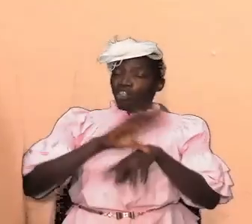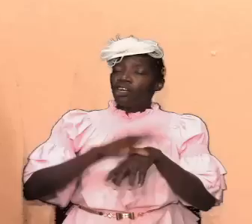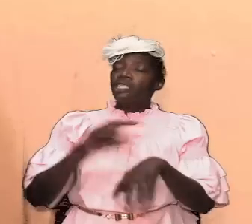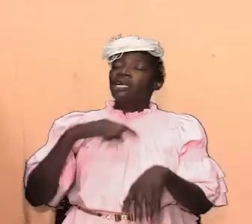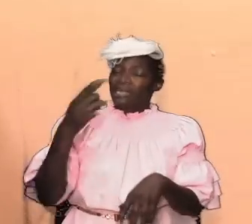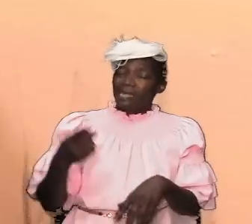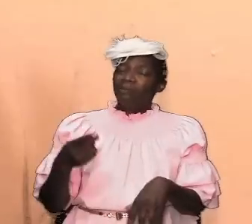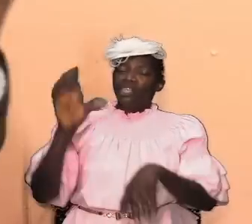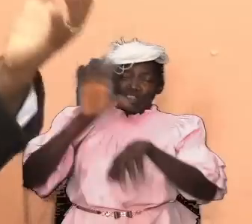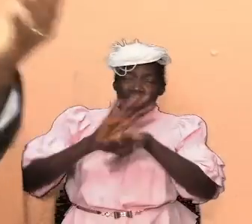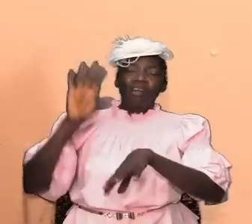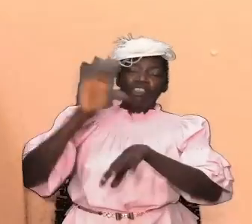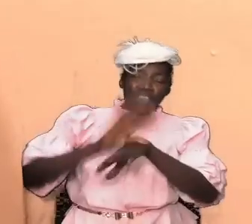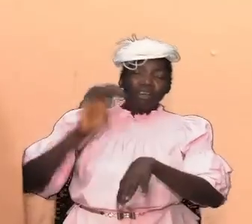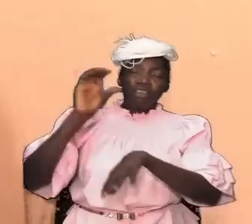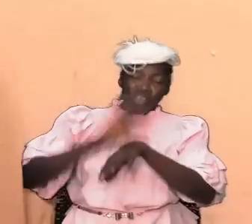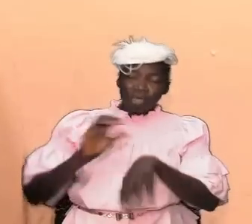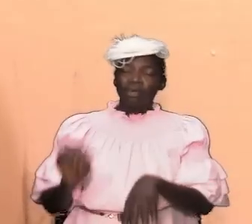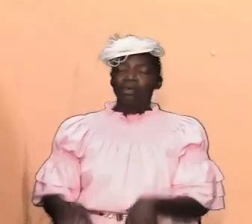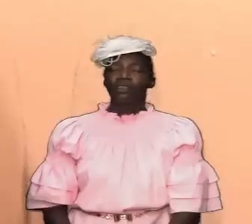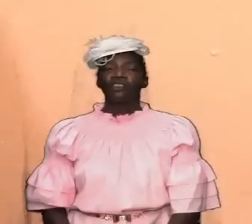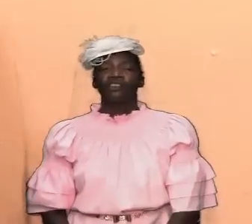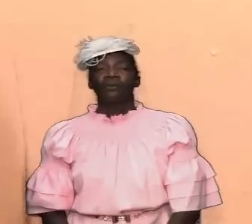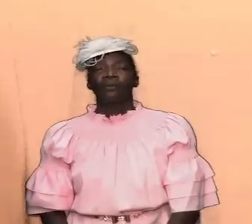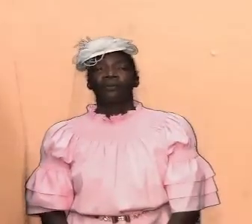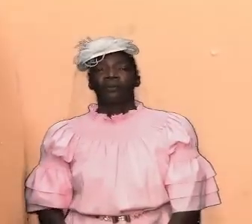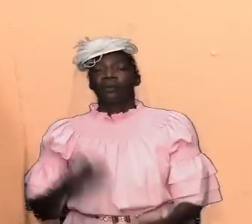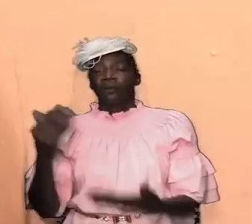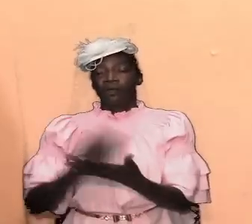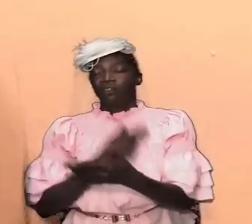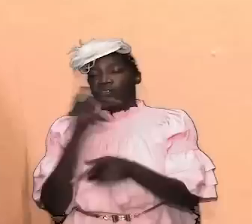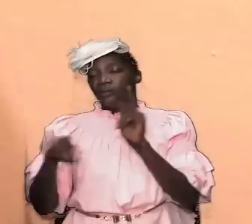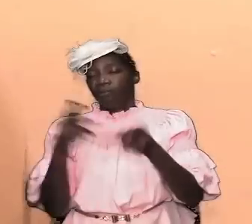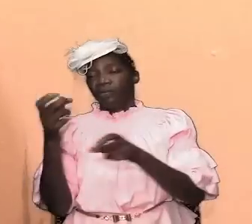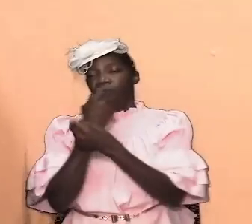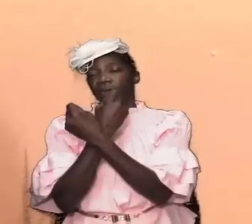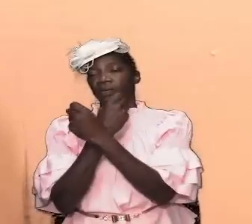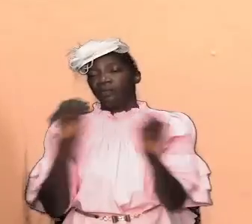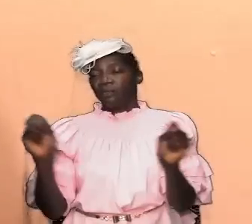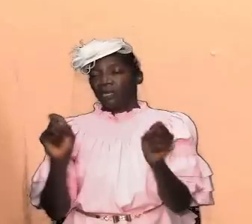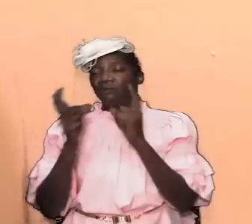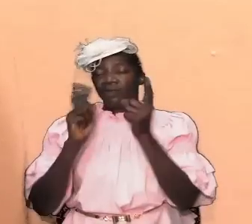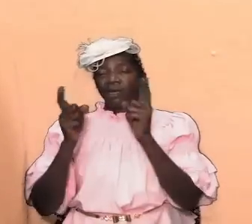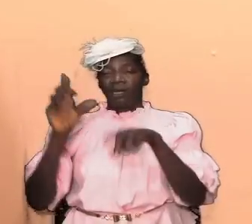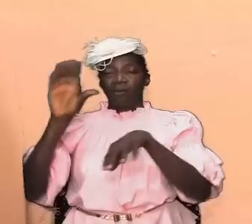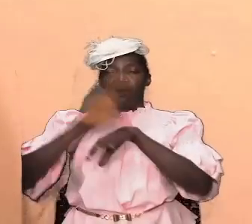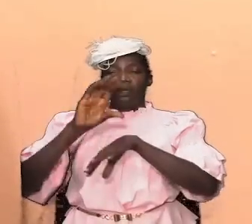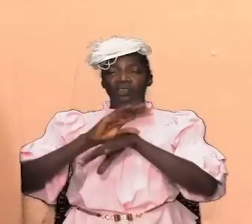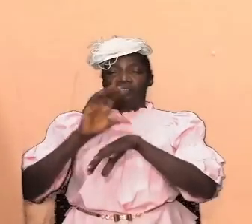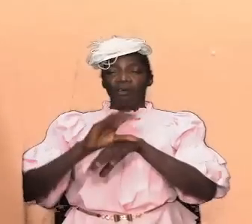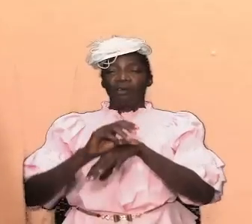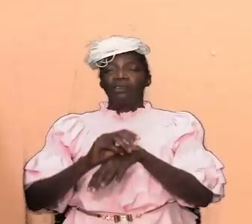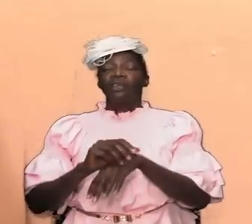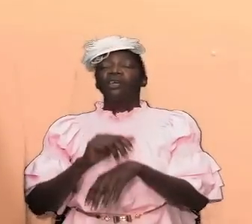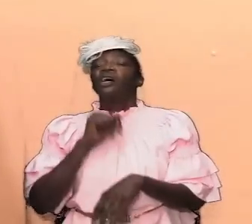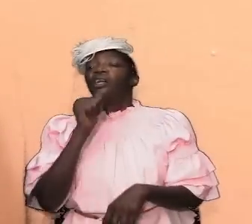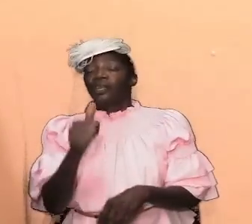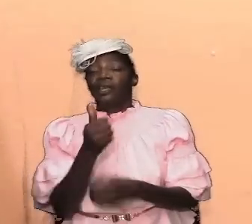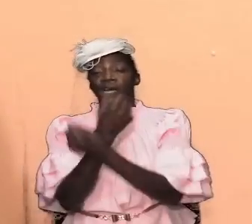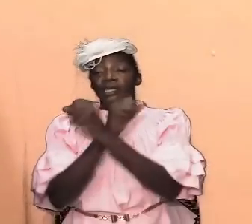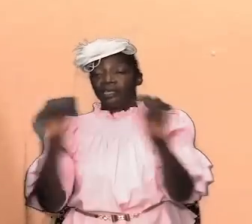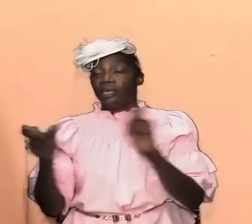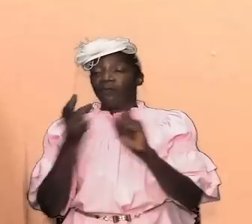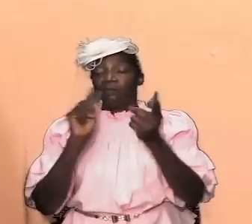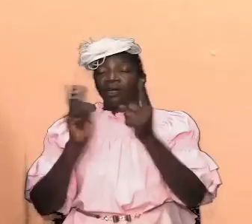and the church and the church to the extent that those some people that are safe talk about the church like how unsafe talk about the church